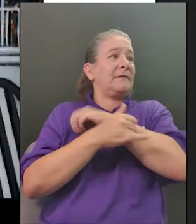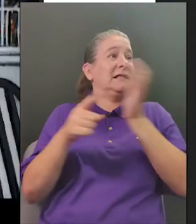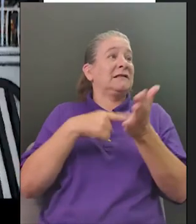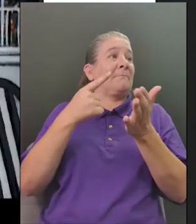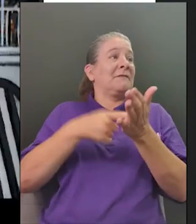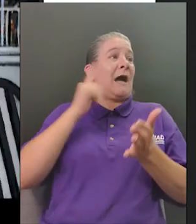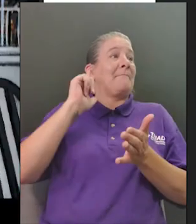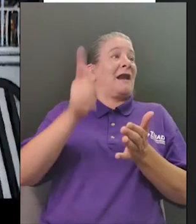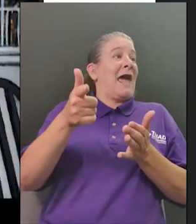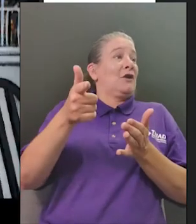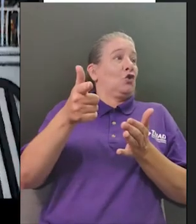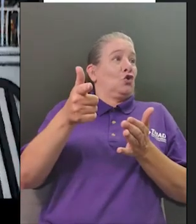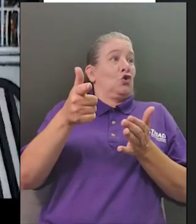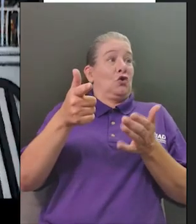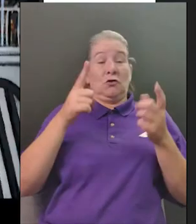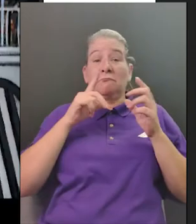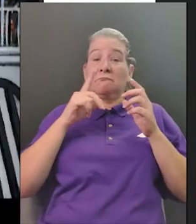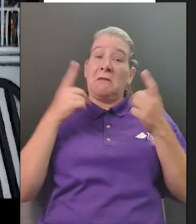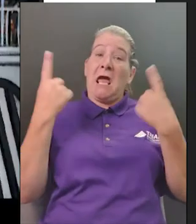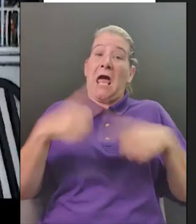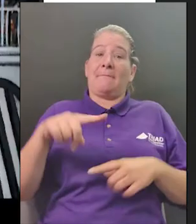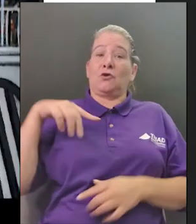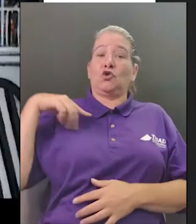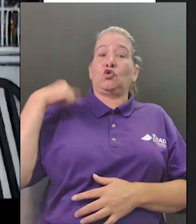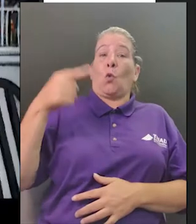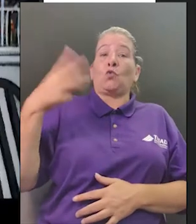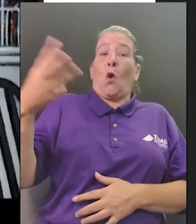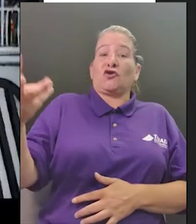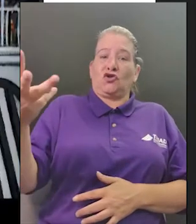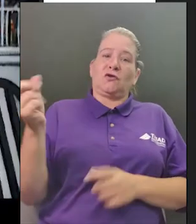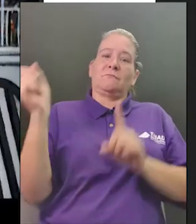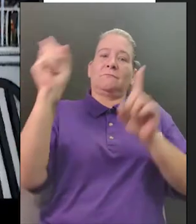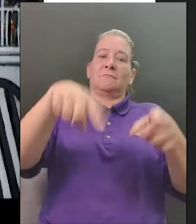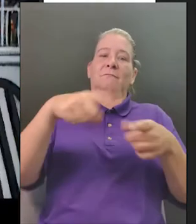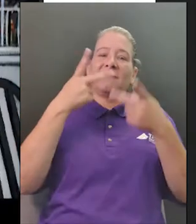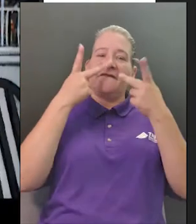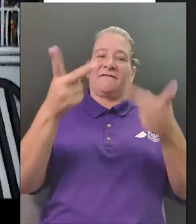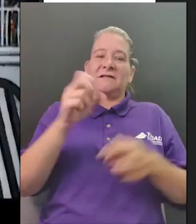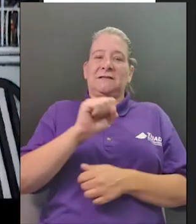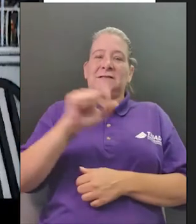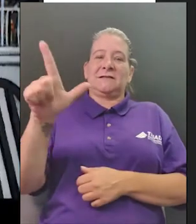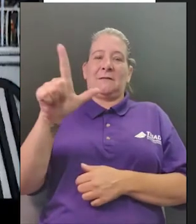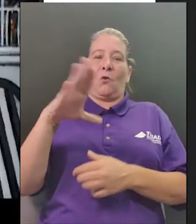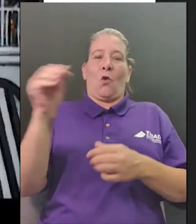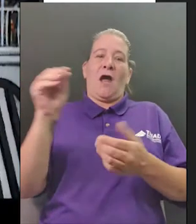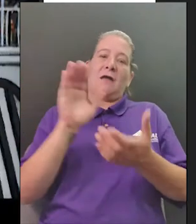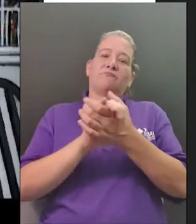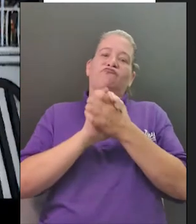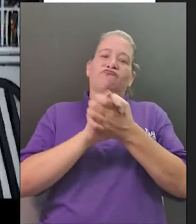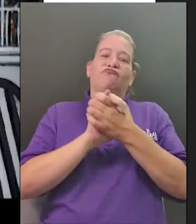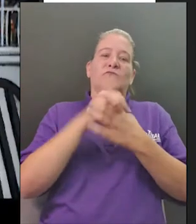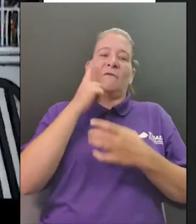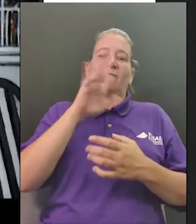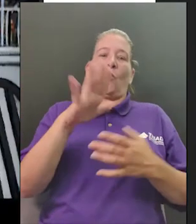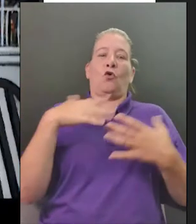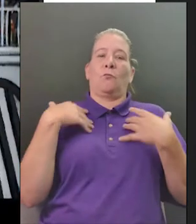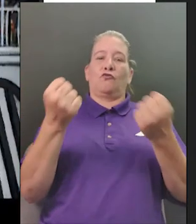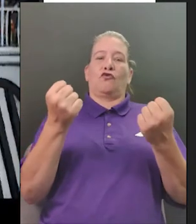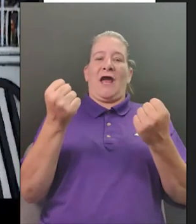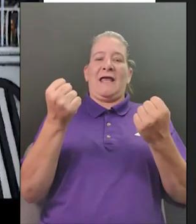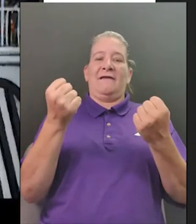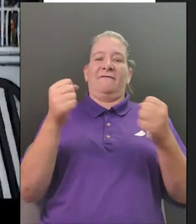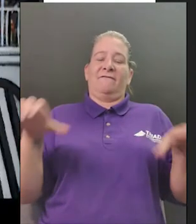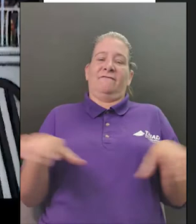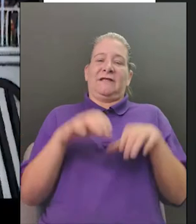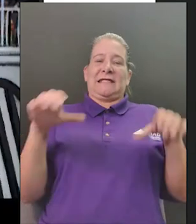her home to praise her brave deed so that's our story about sibyl londington it's called sibyl's